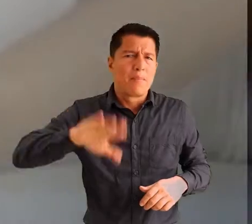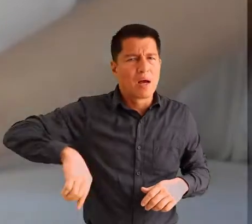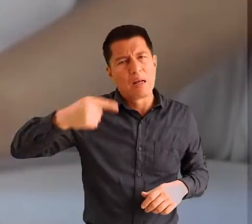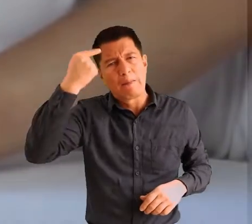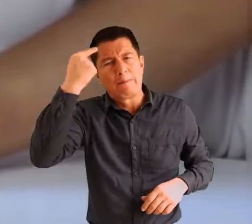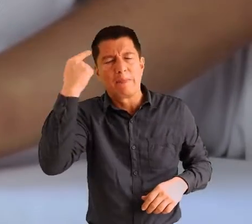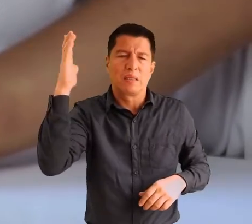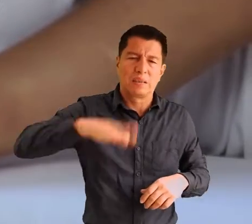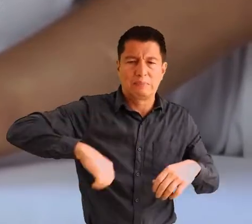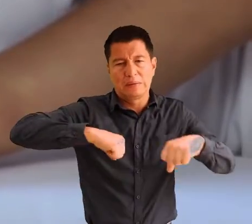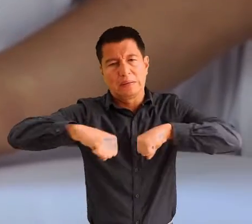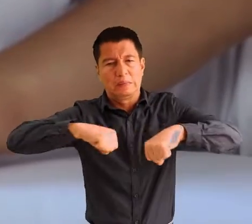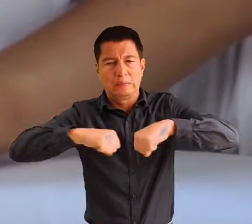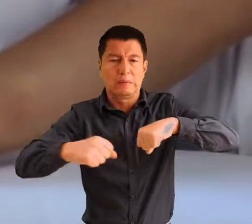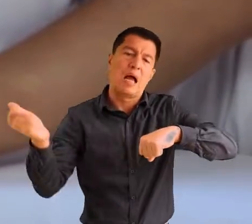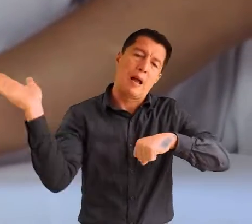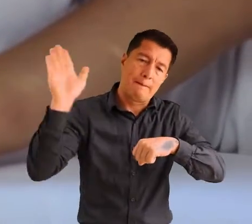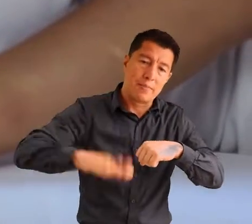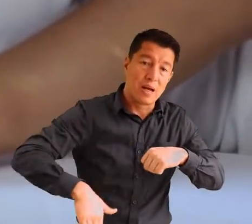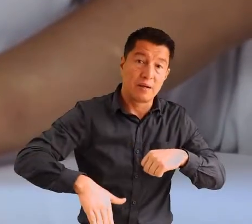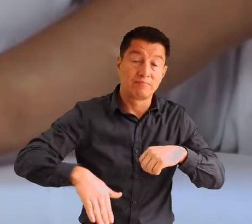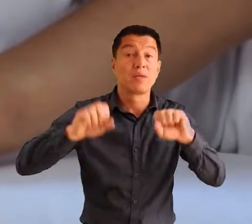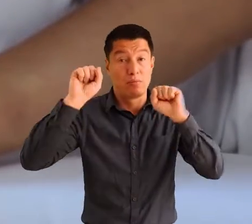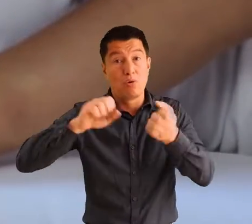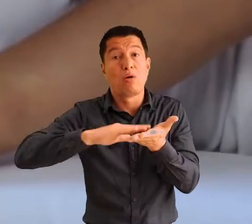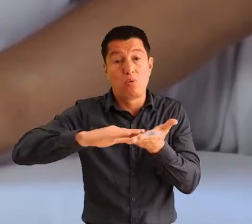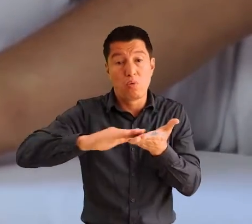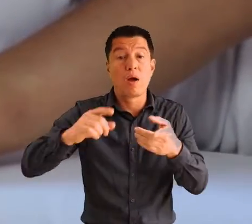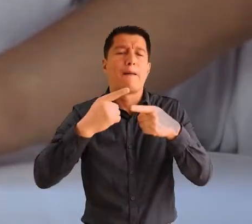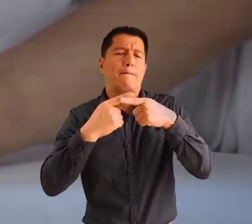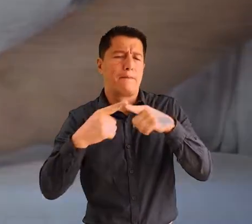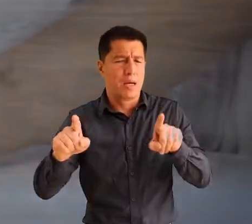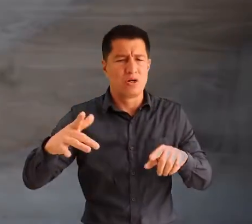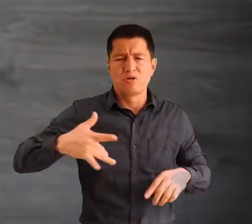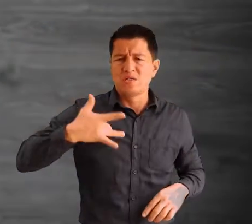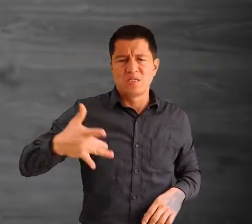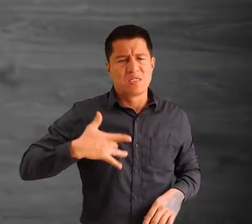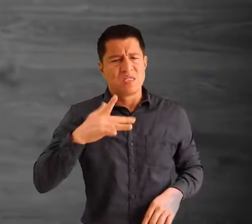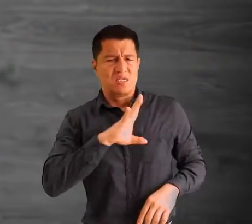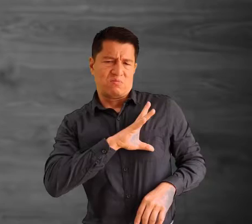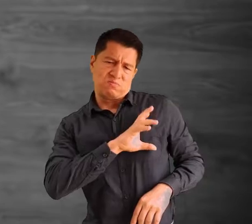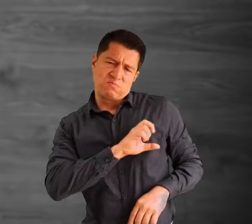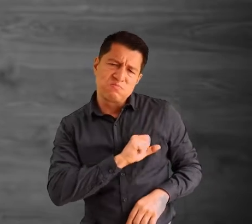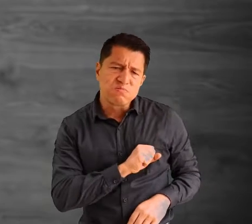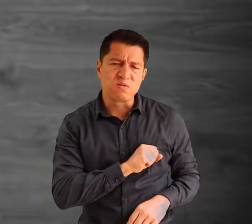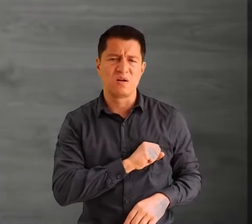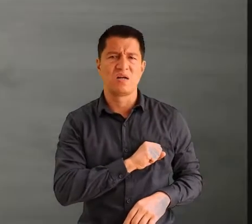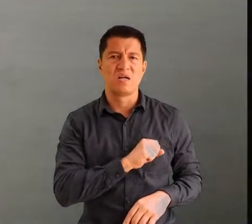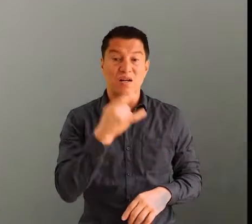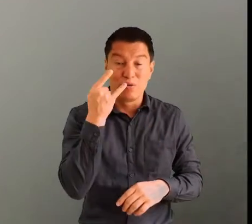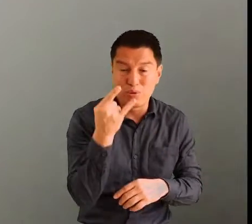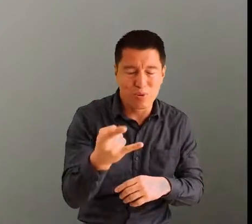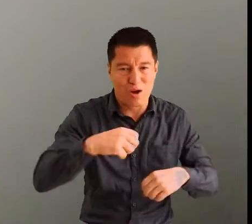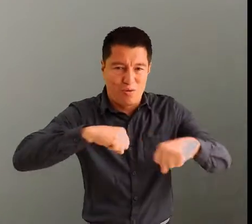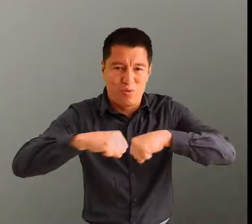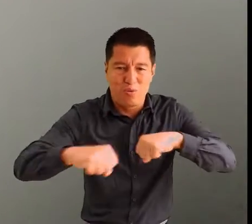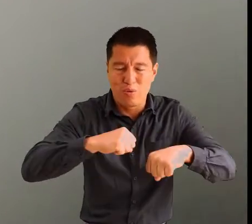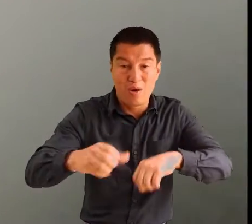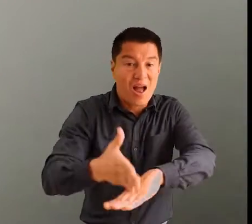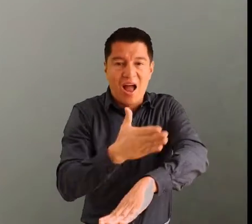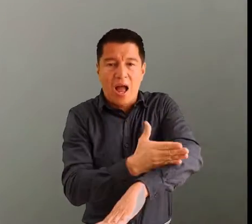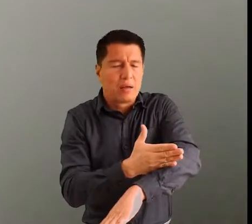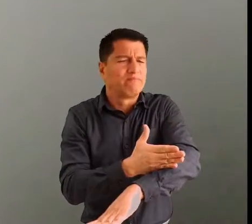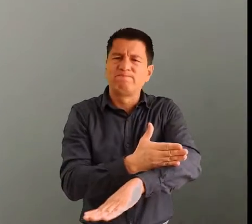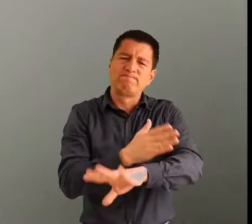feel, how you think, and how you act. Fortunately, it is treatable, but depression causes feelings of sadness and a loss of interest in